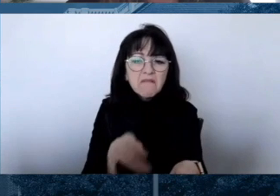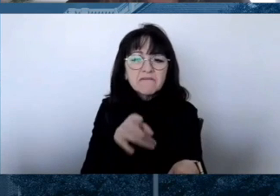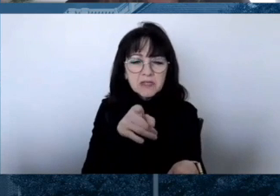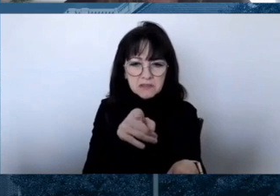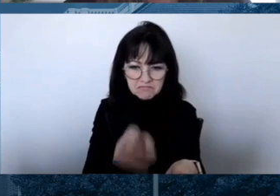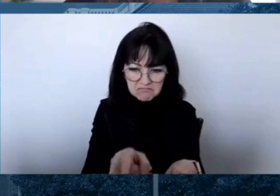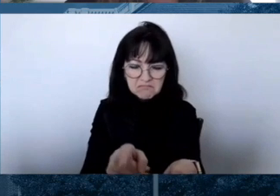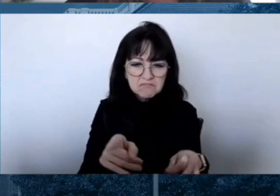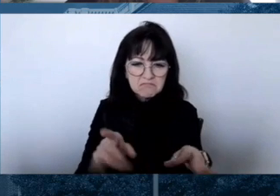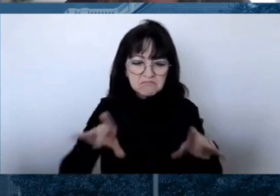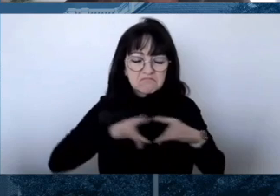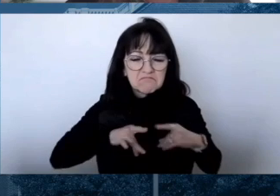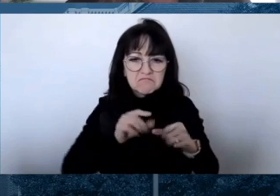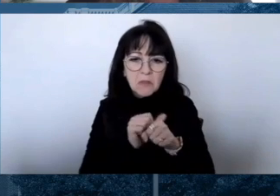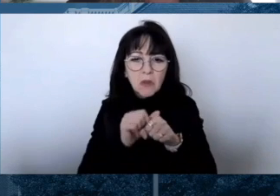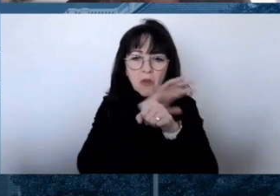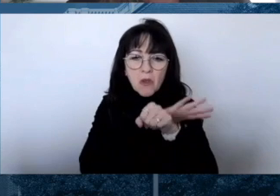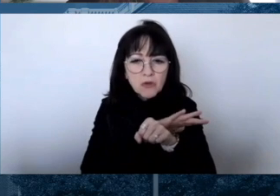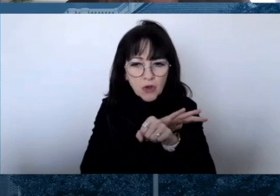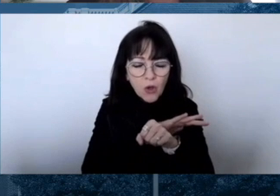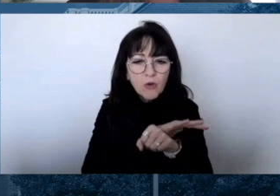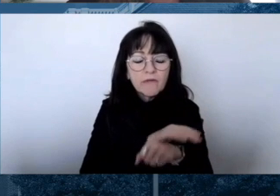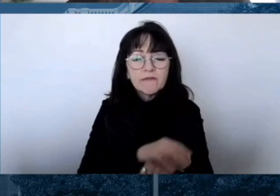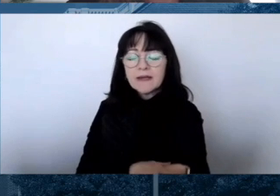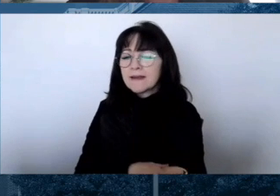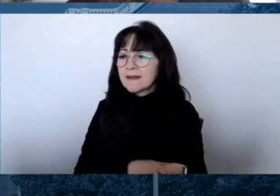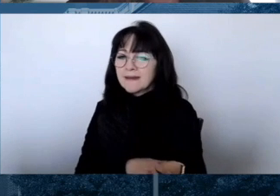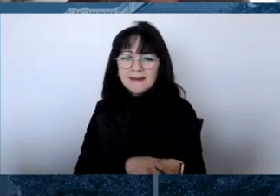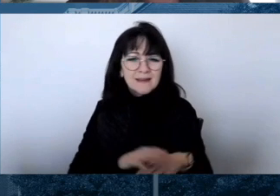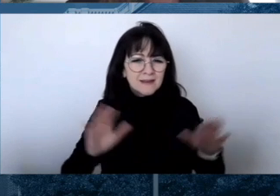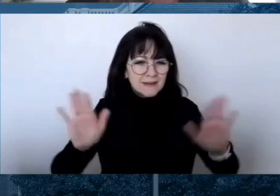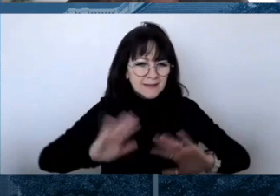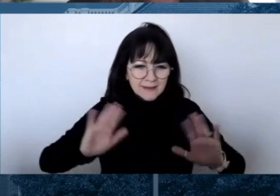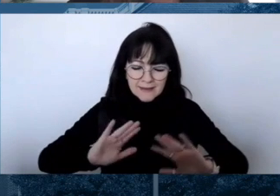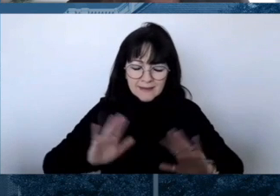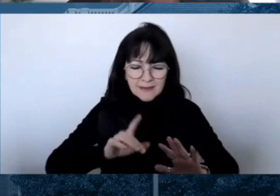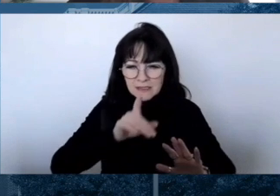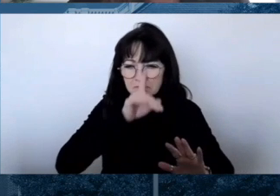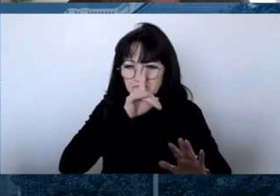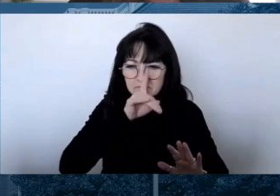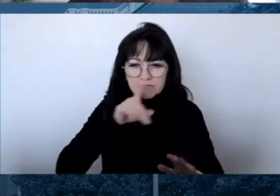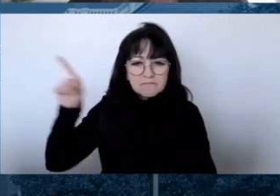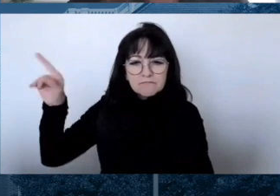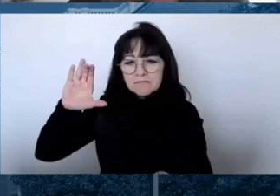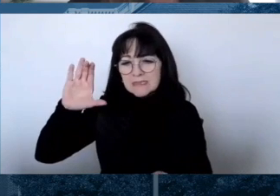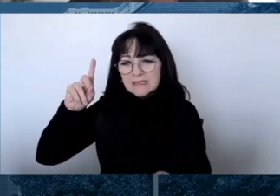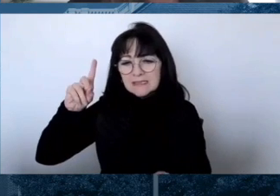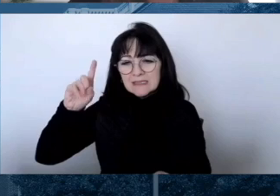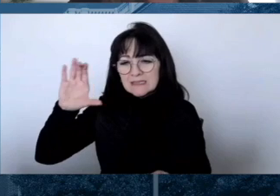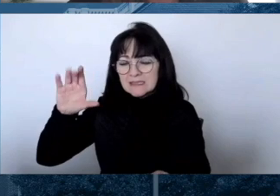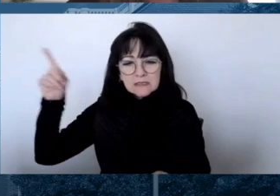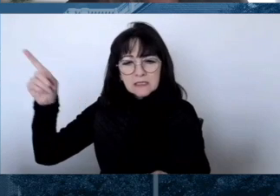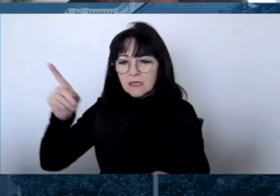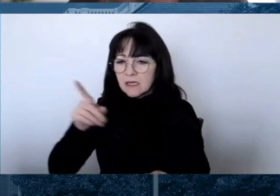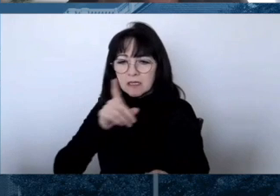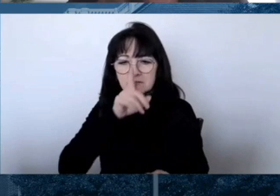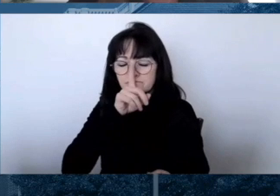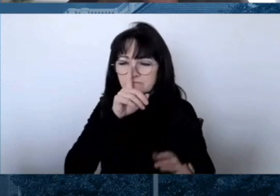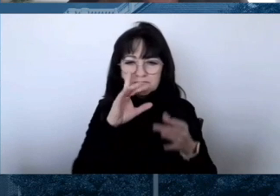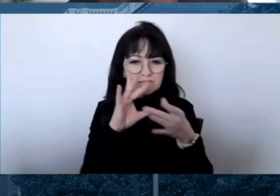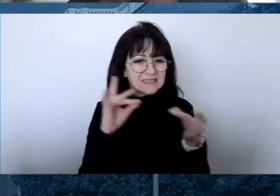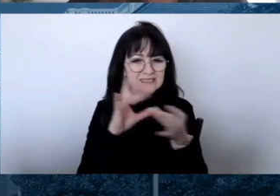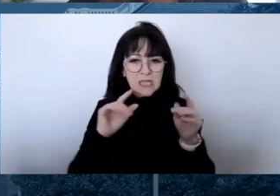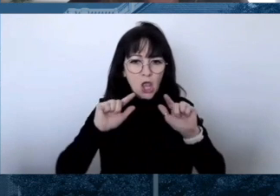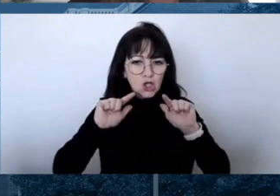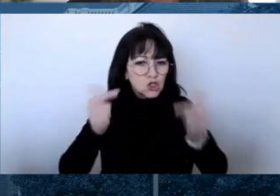of COVID. So again, the myth is the fact that CDC has said cloth masks are no good anymore, which is not what